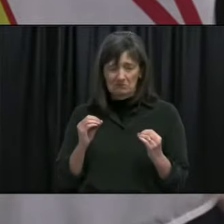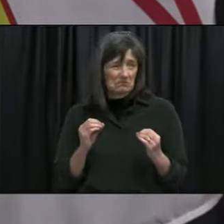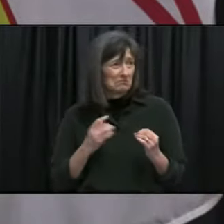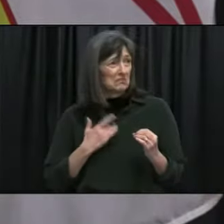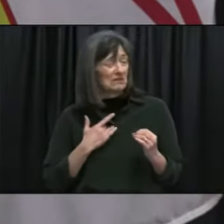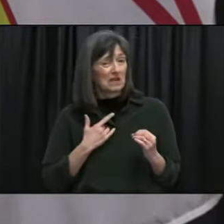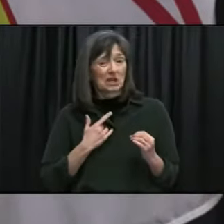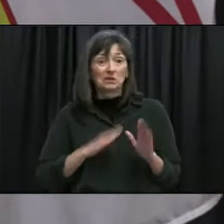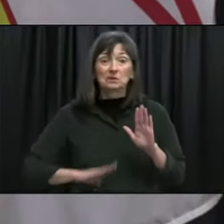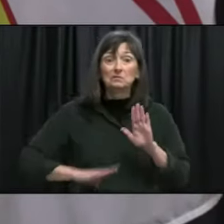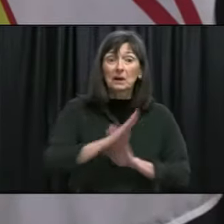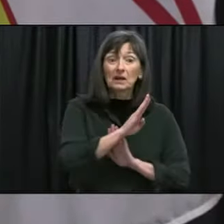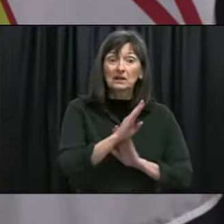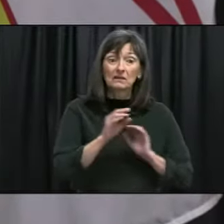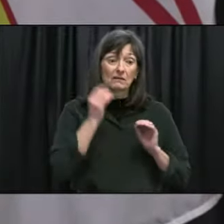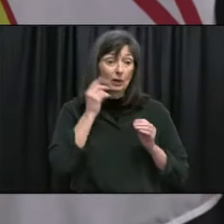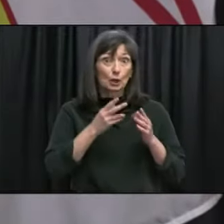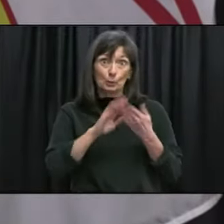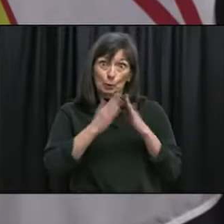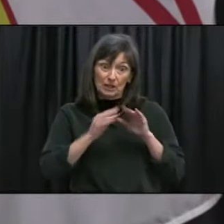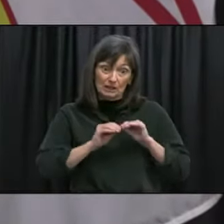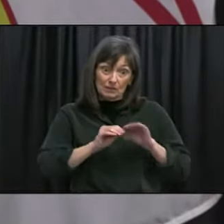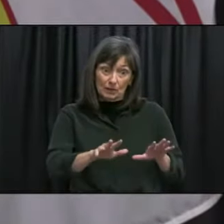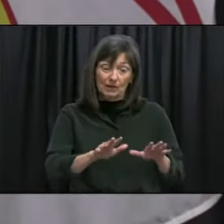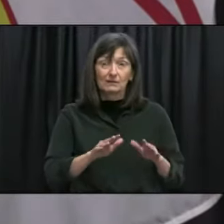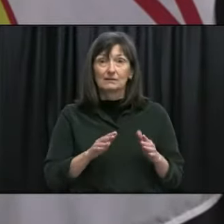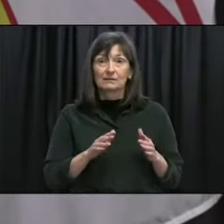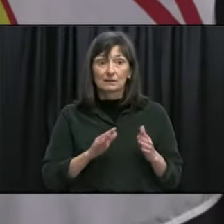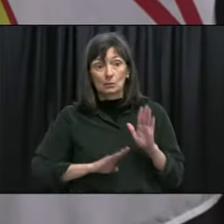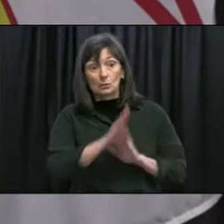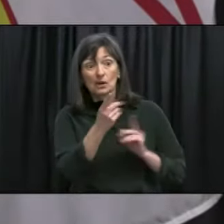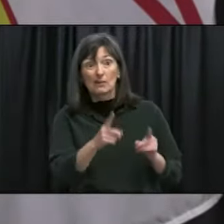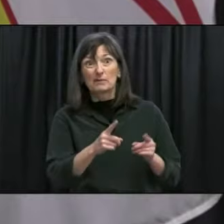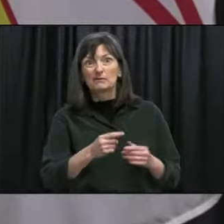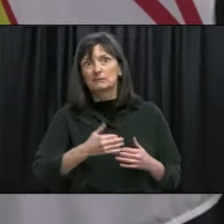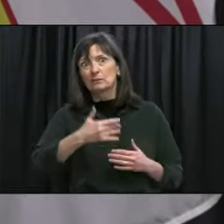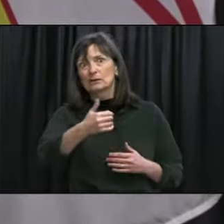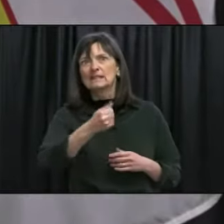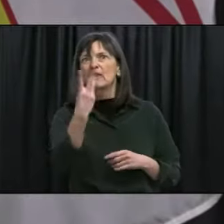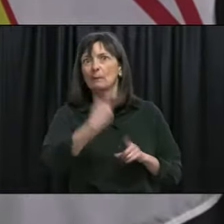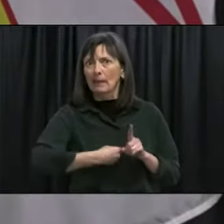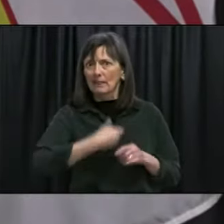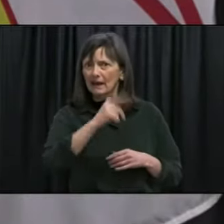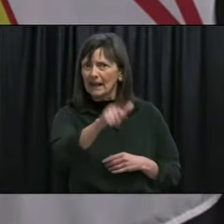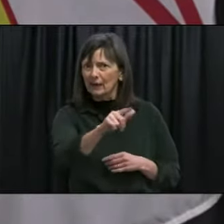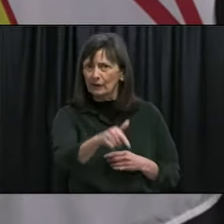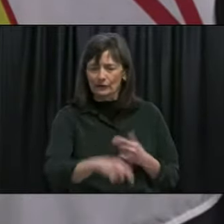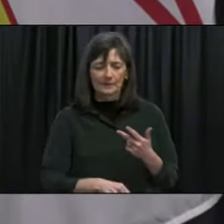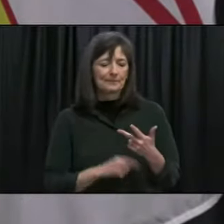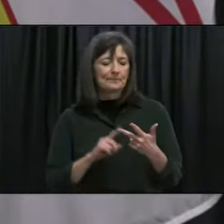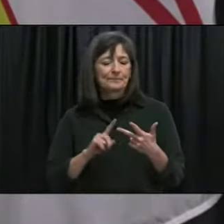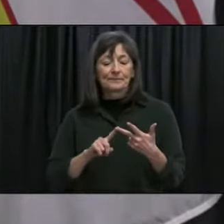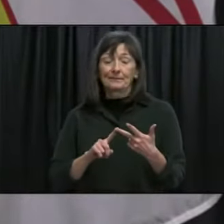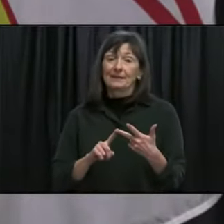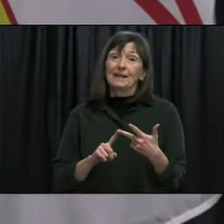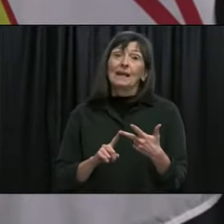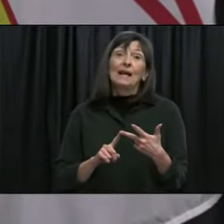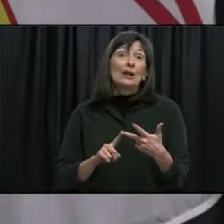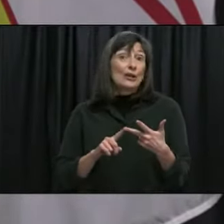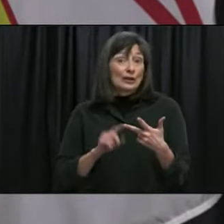away if it was at all to occur and the worst case scenario would be if we took the five cases that were